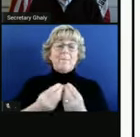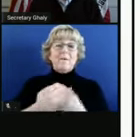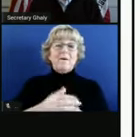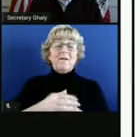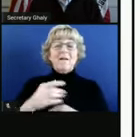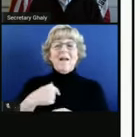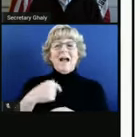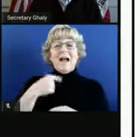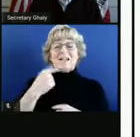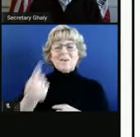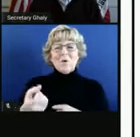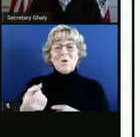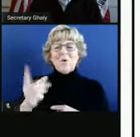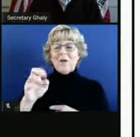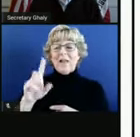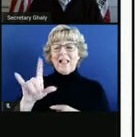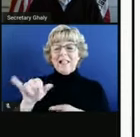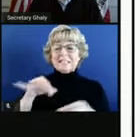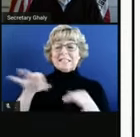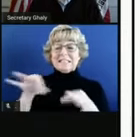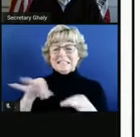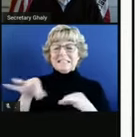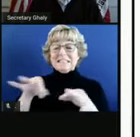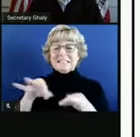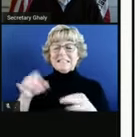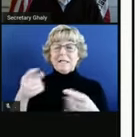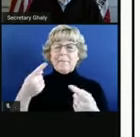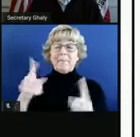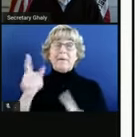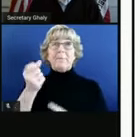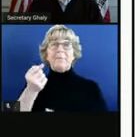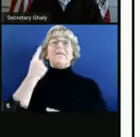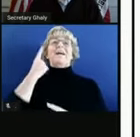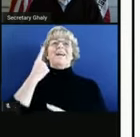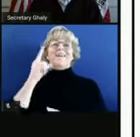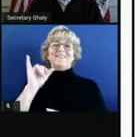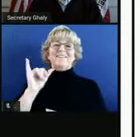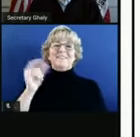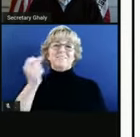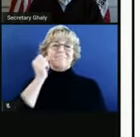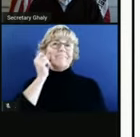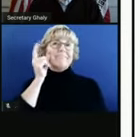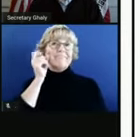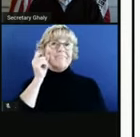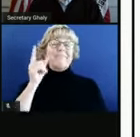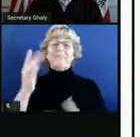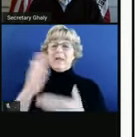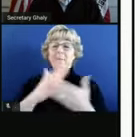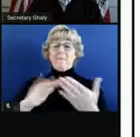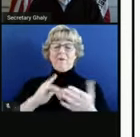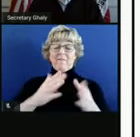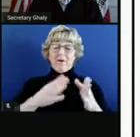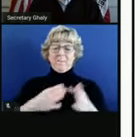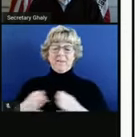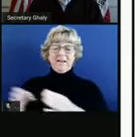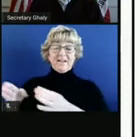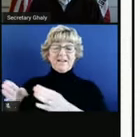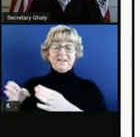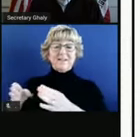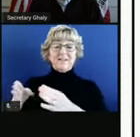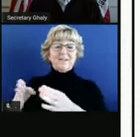Eli, it took a few times to explain it, but I think he did get it. And he understands that part of our strategy is